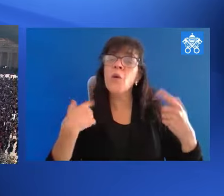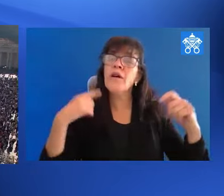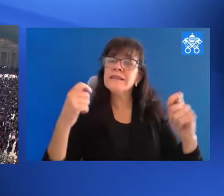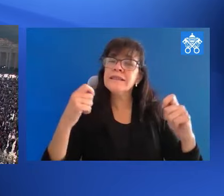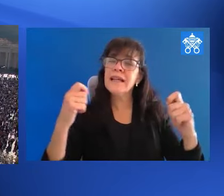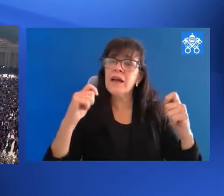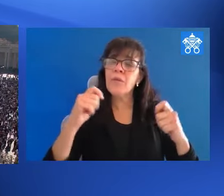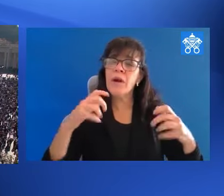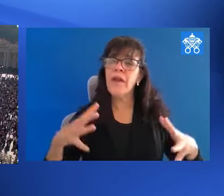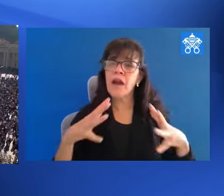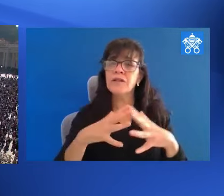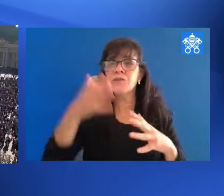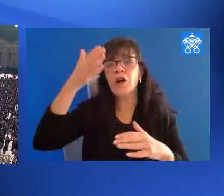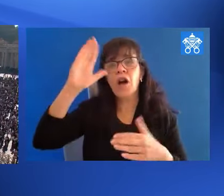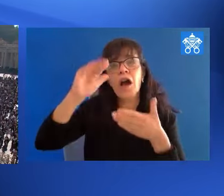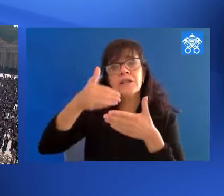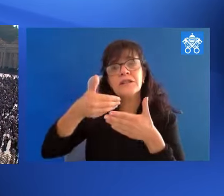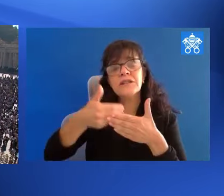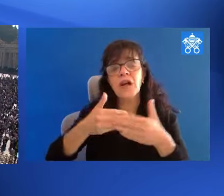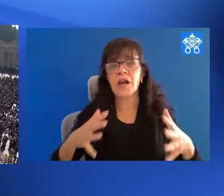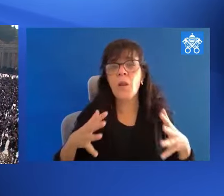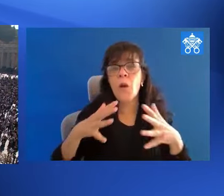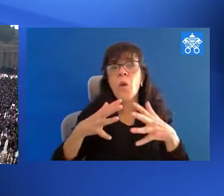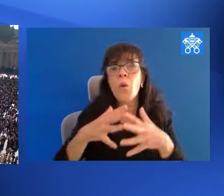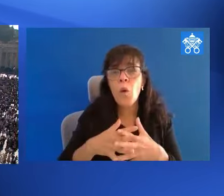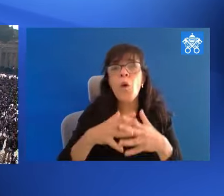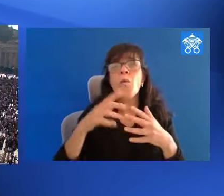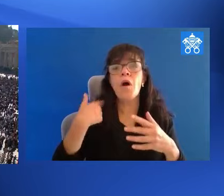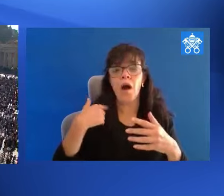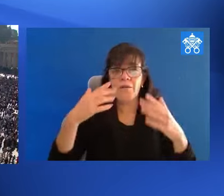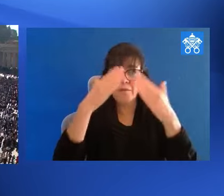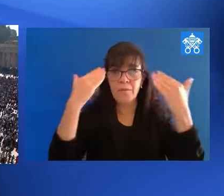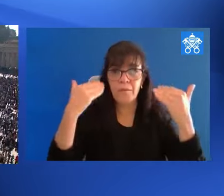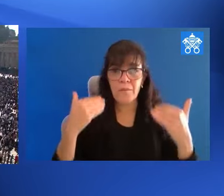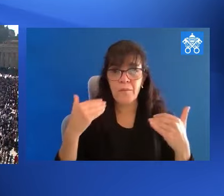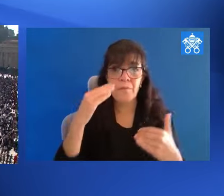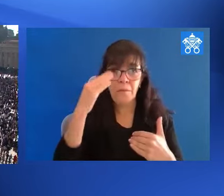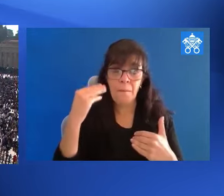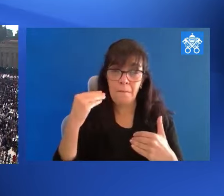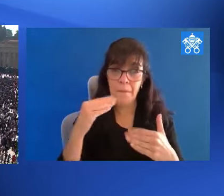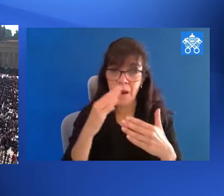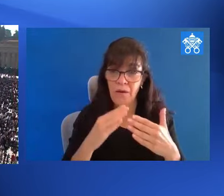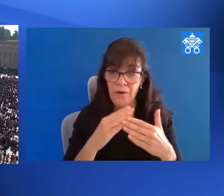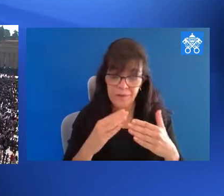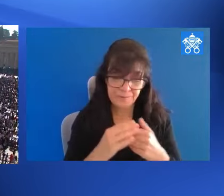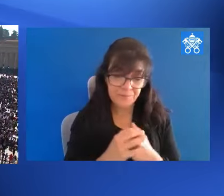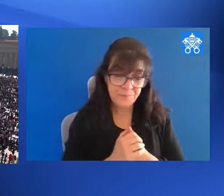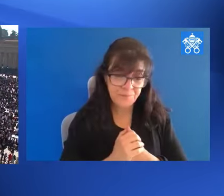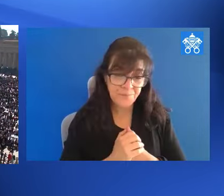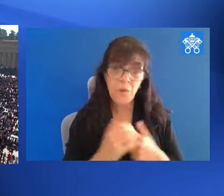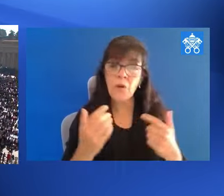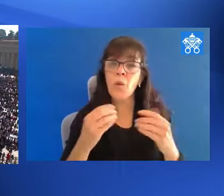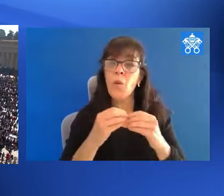God's own Son in the womb of the Blessed Virgin Mary. From wherever you are joining us, I would like to welcome you to this live